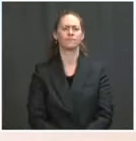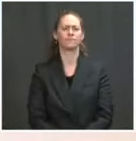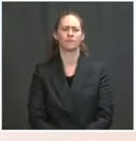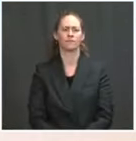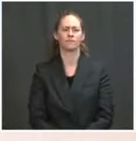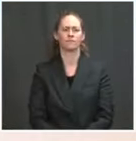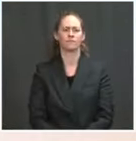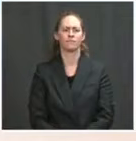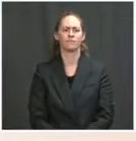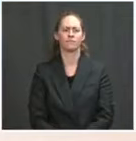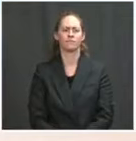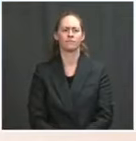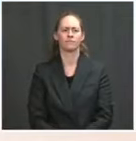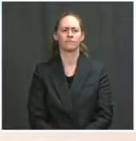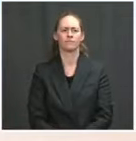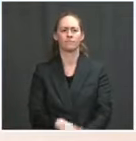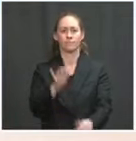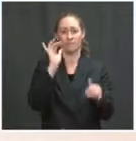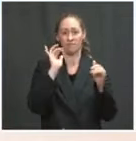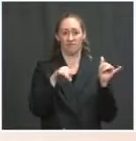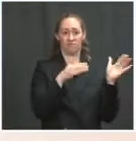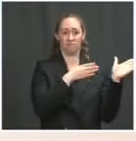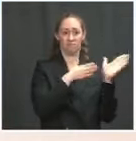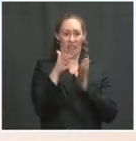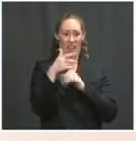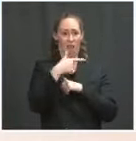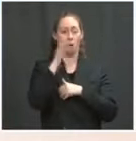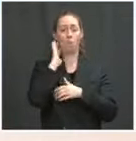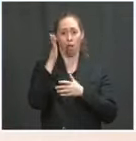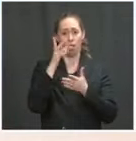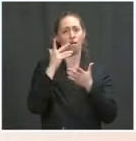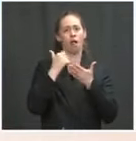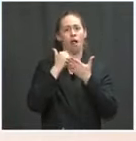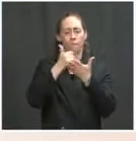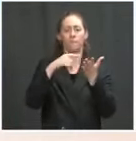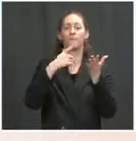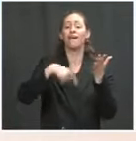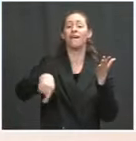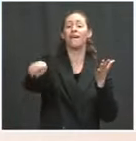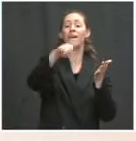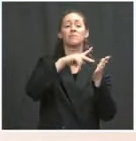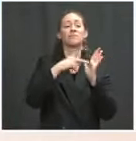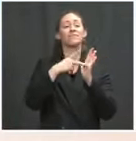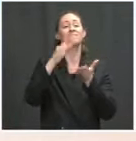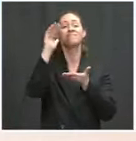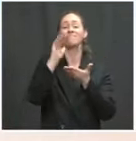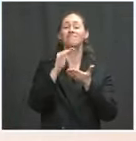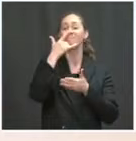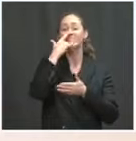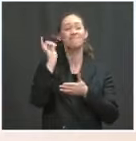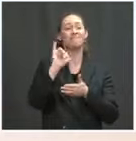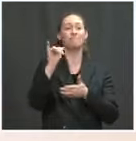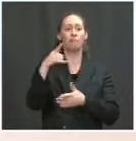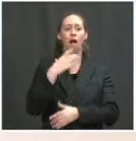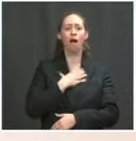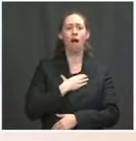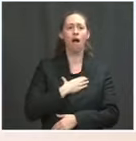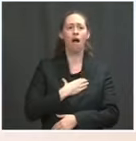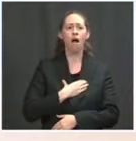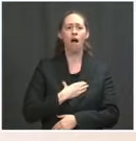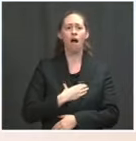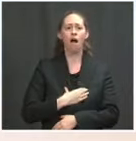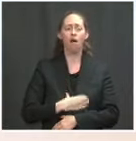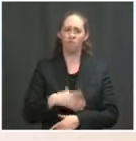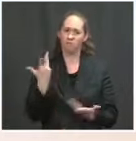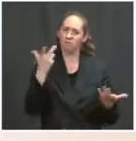impact and reduce hunger to the point eventually one day where we won't have to have a press conference about hunger. So with that, I'd be happy to take